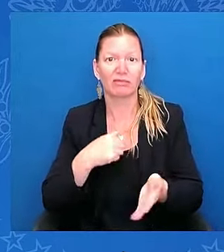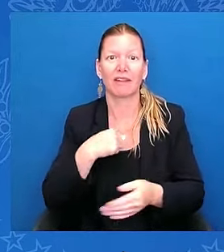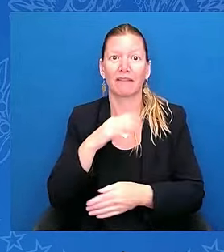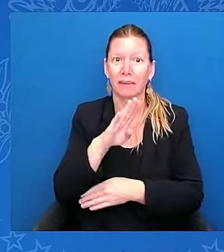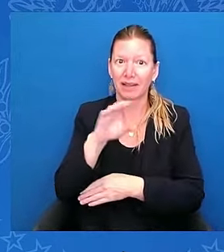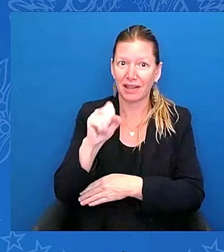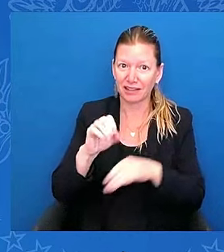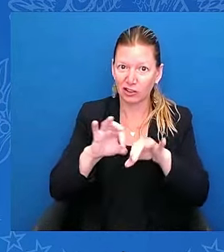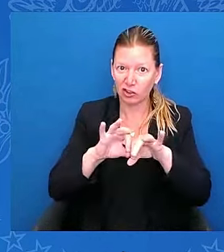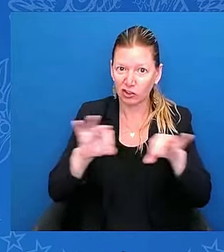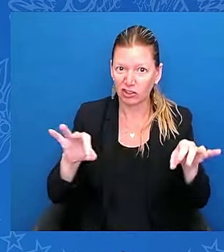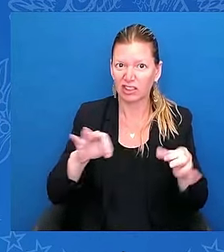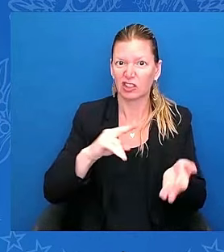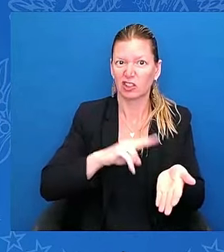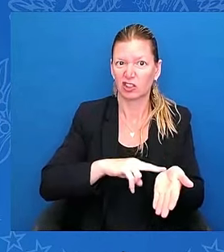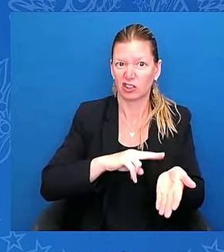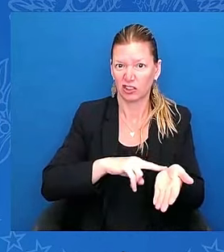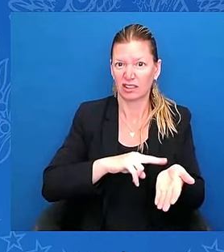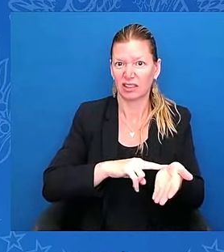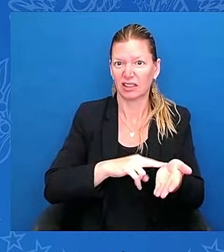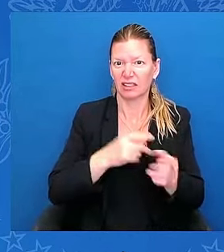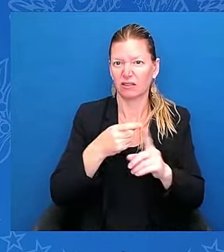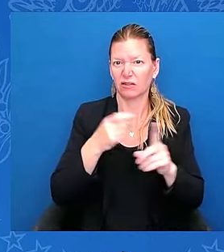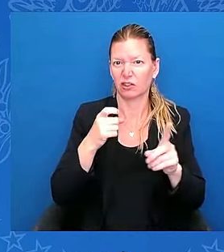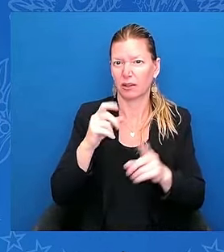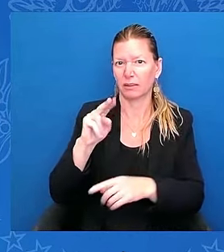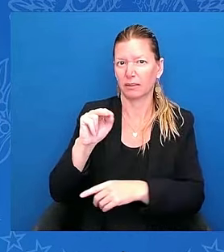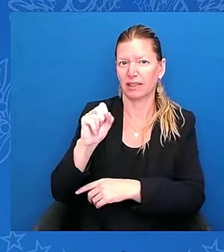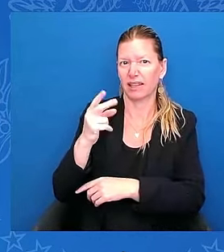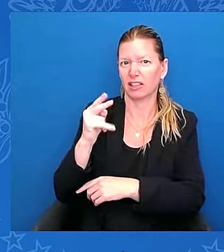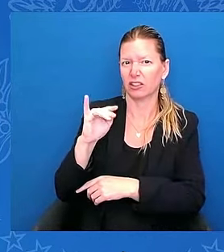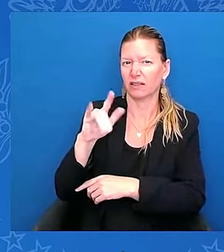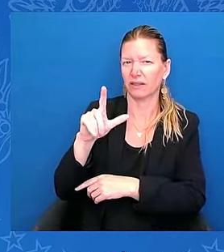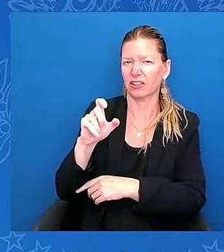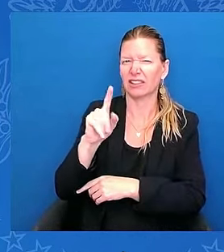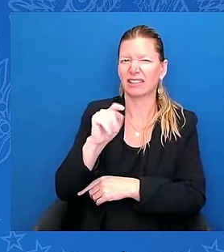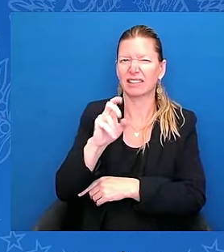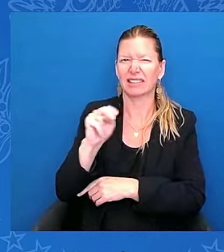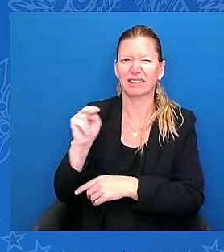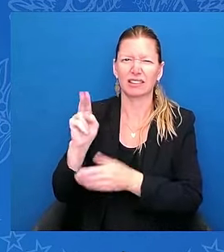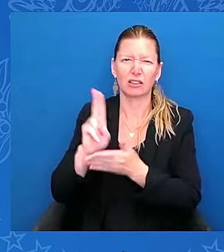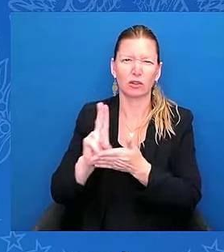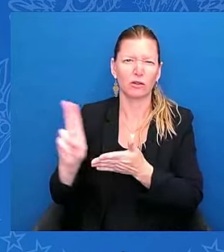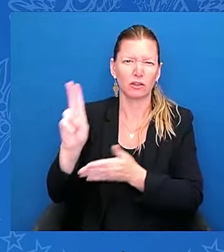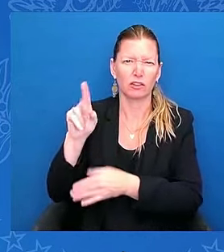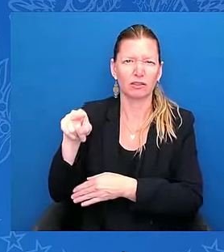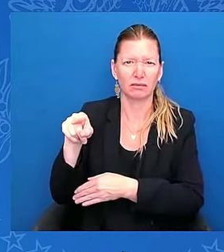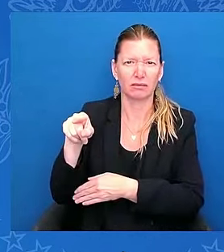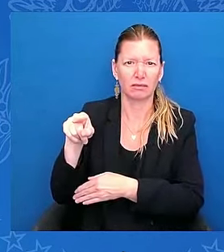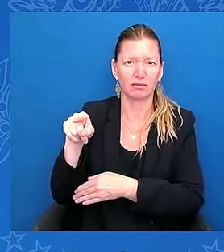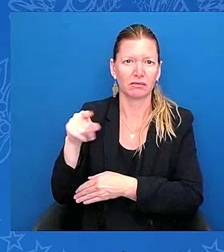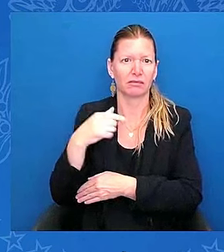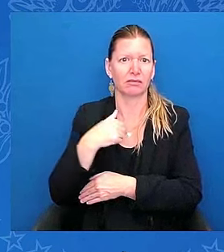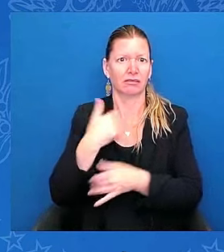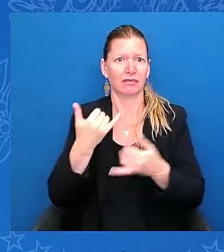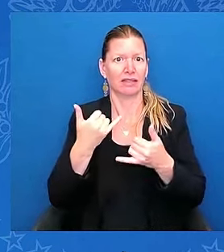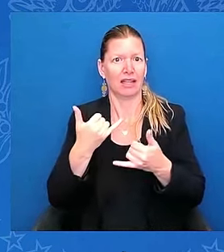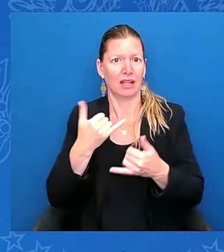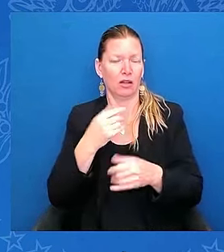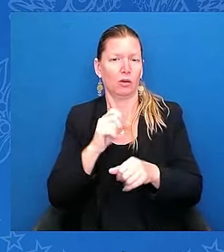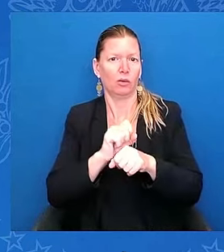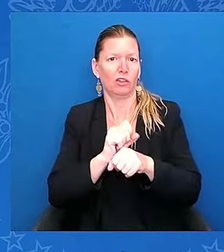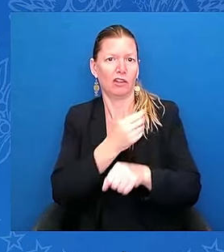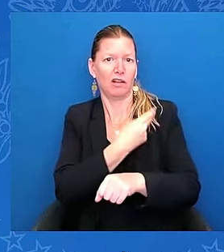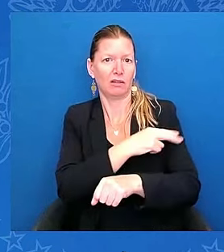I now have the privilege to work for Houston Methodist, the largest, the number one hospital system in all of